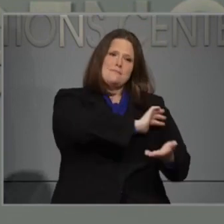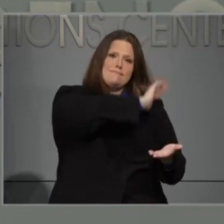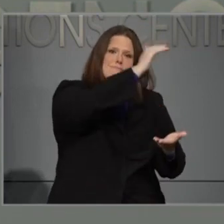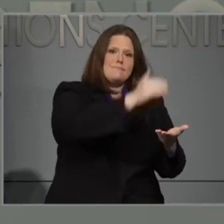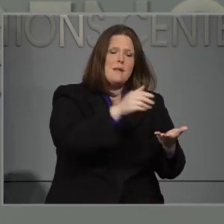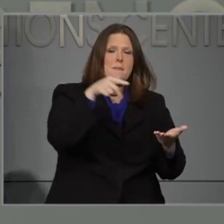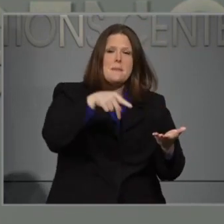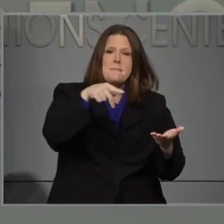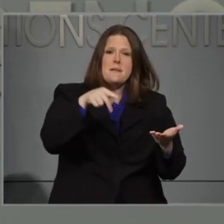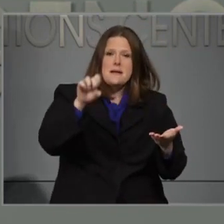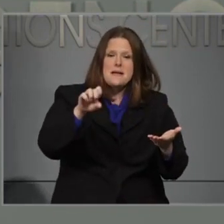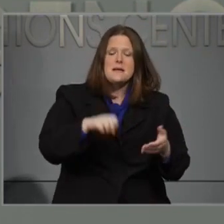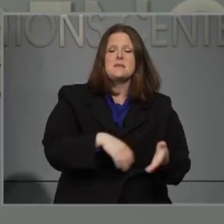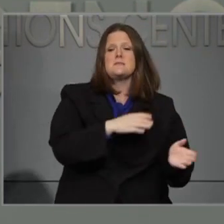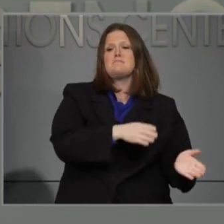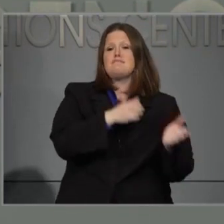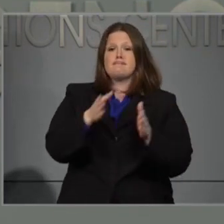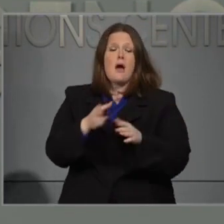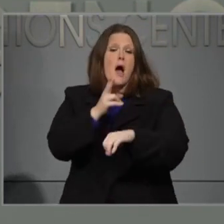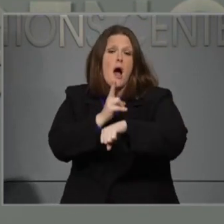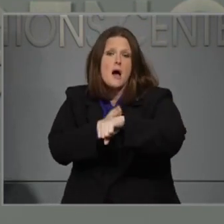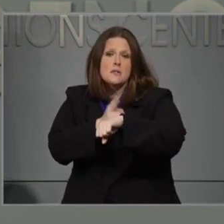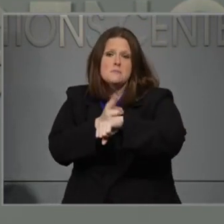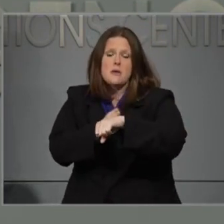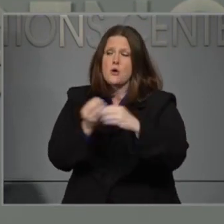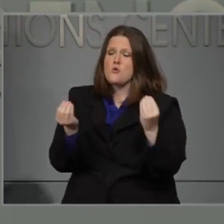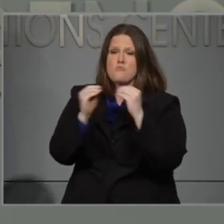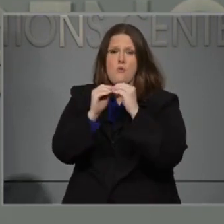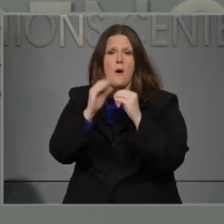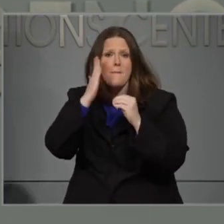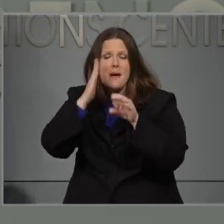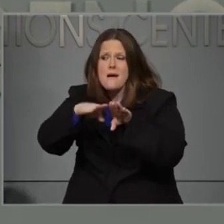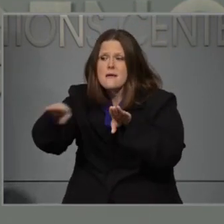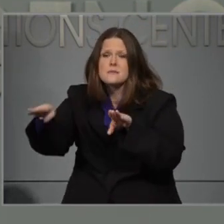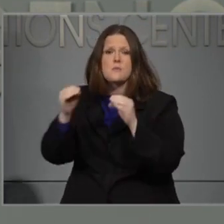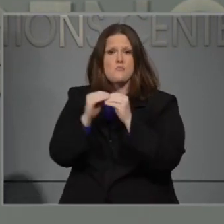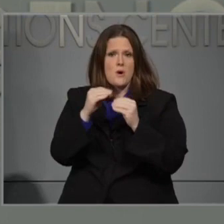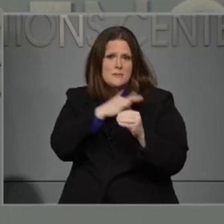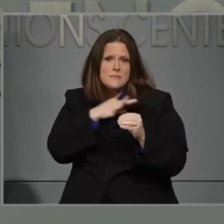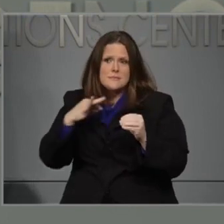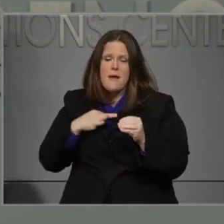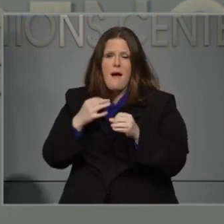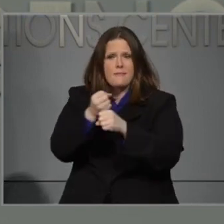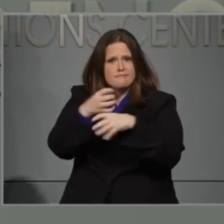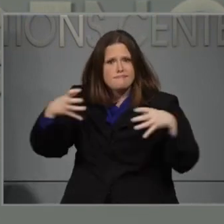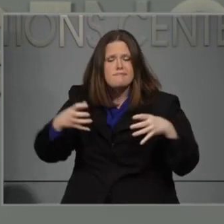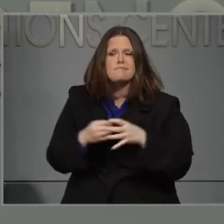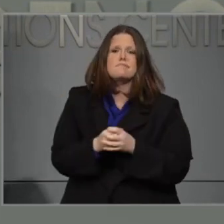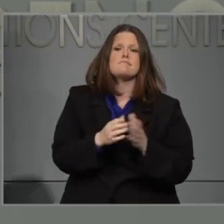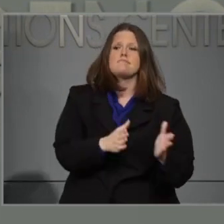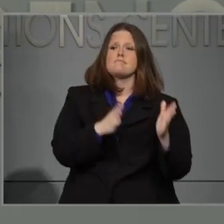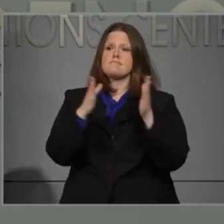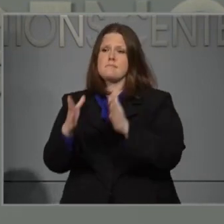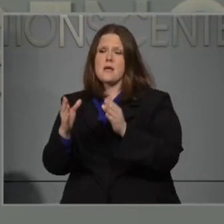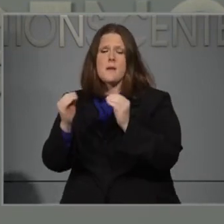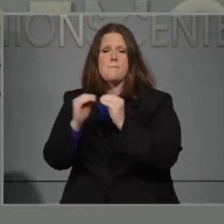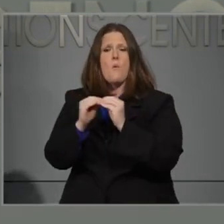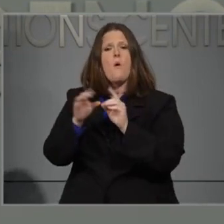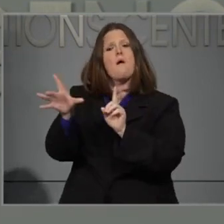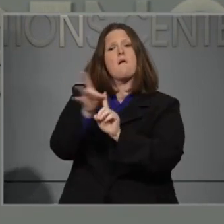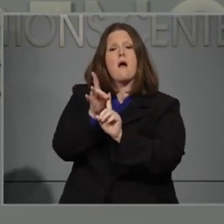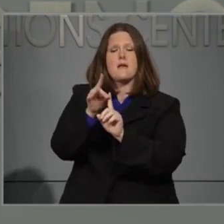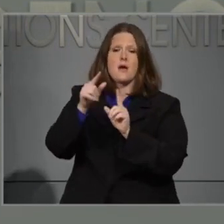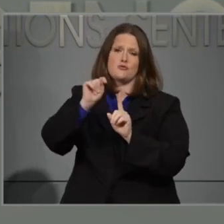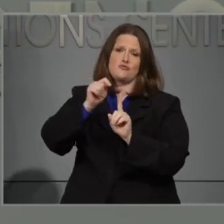strengthening and expanding our hospital capacity, expanding our ability to test people for COVID-19, and staffing up our contact tracing.